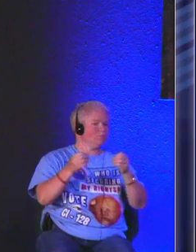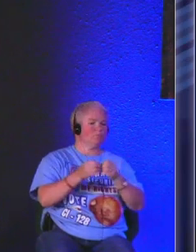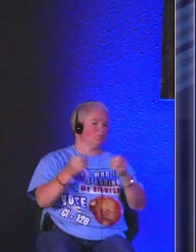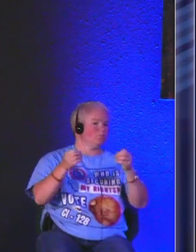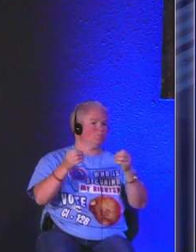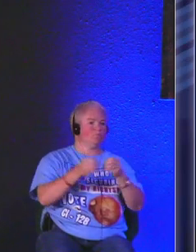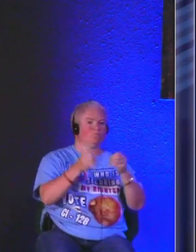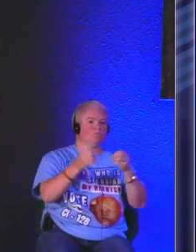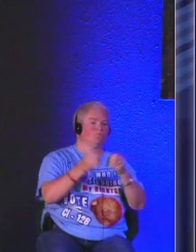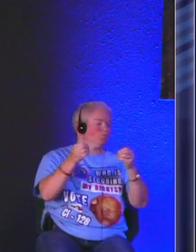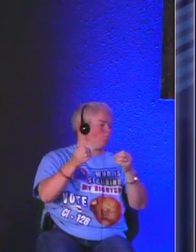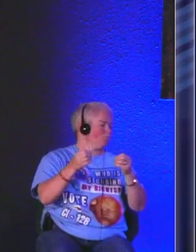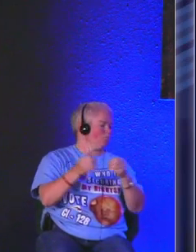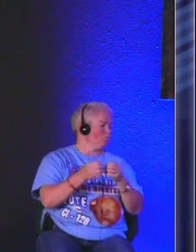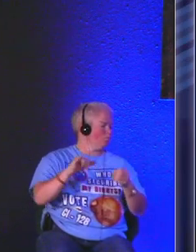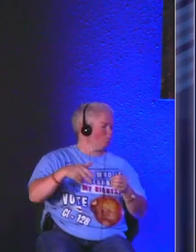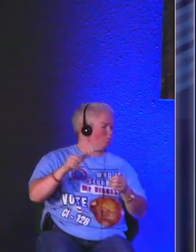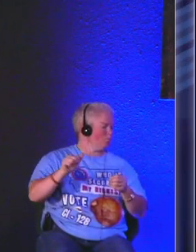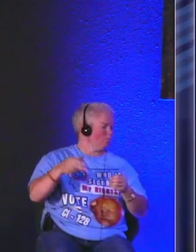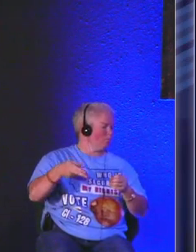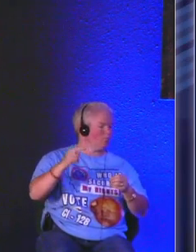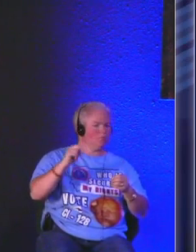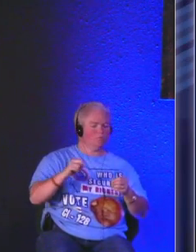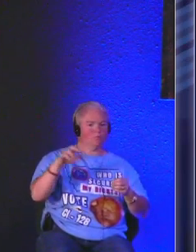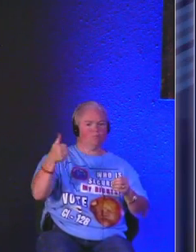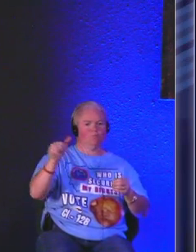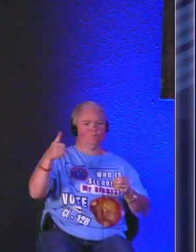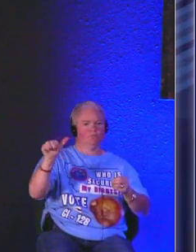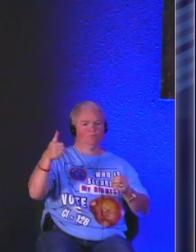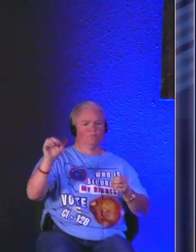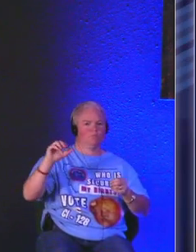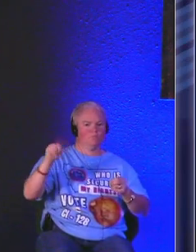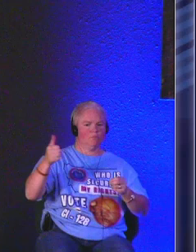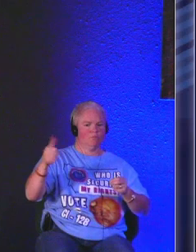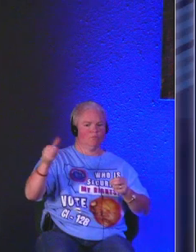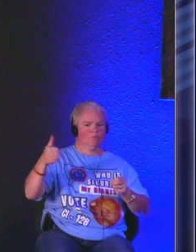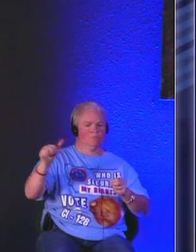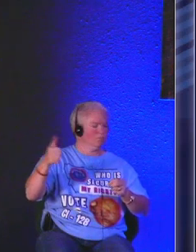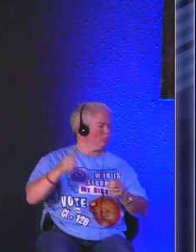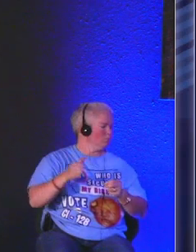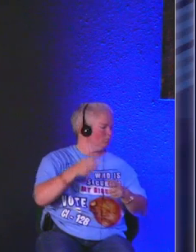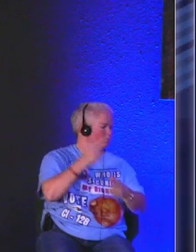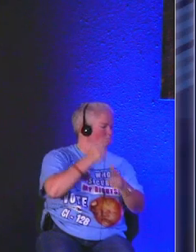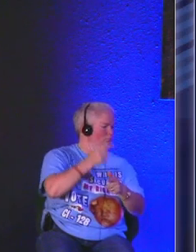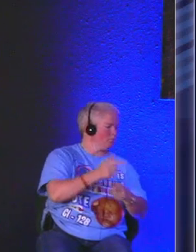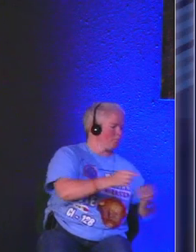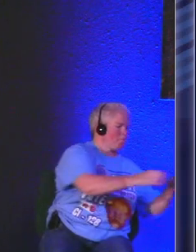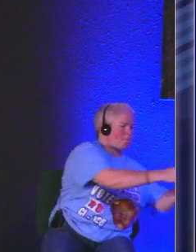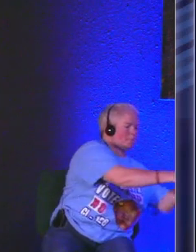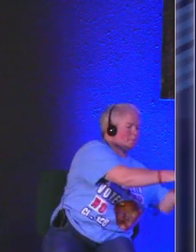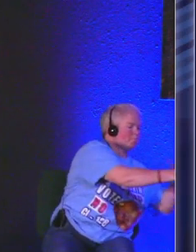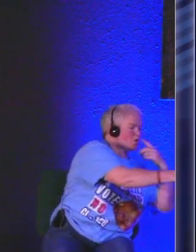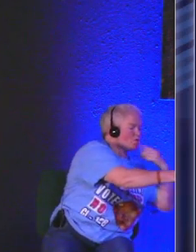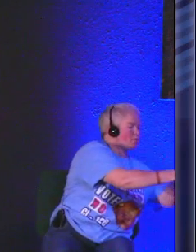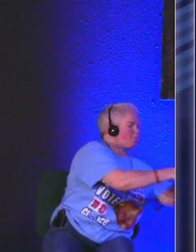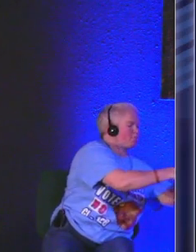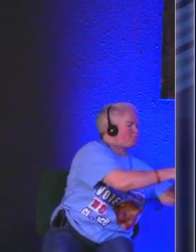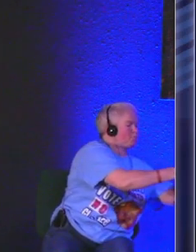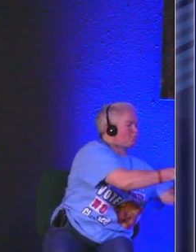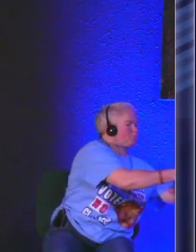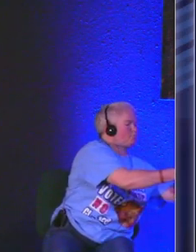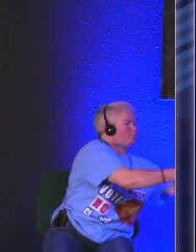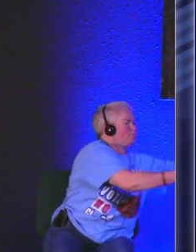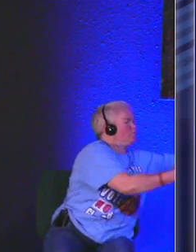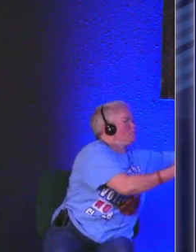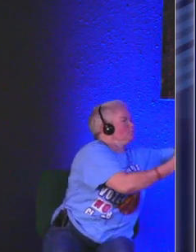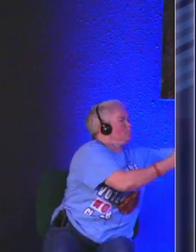abundantly that's John 10 10 right it comes right before John 10 11 so